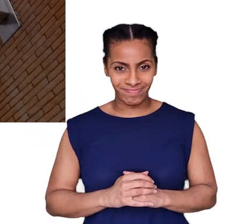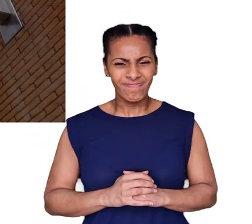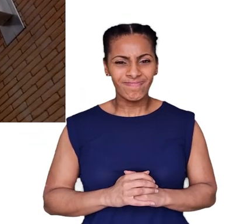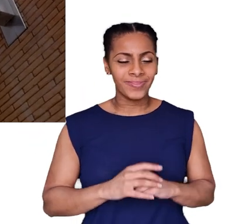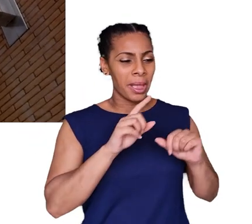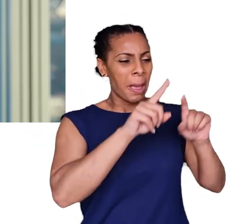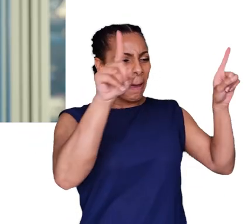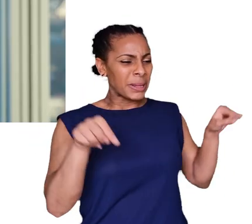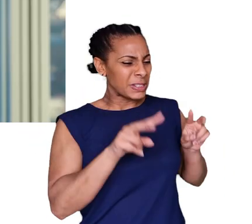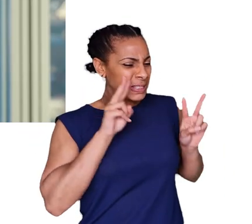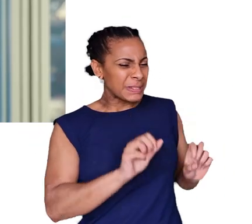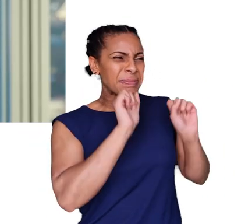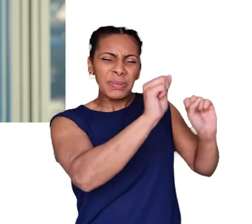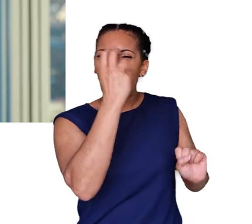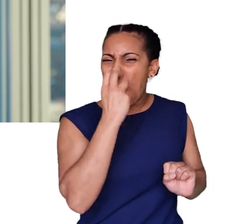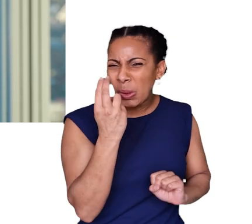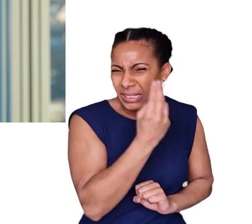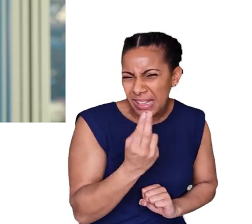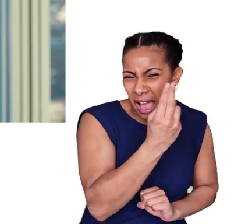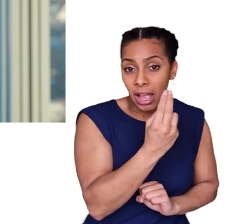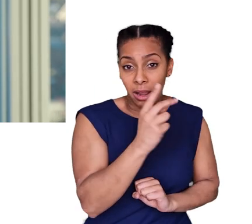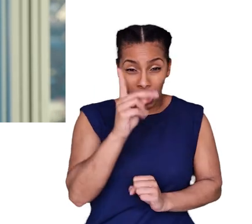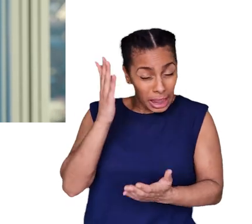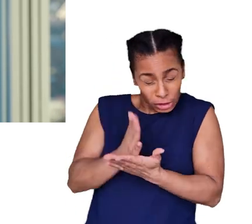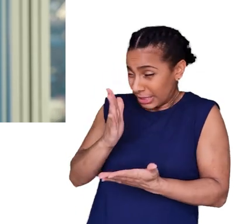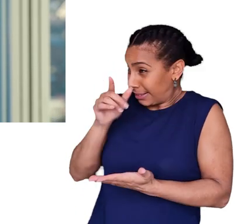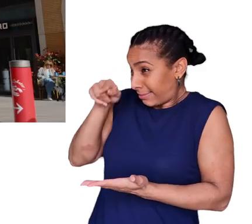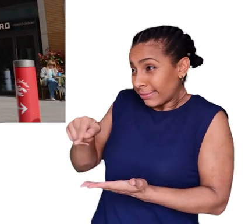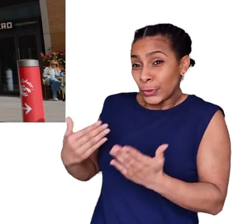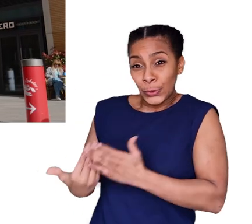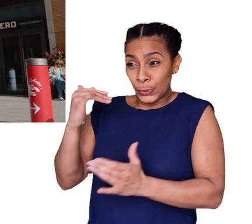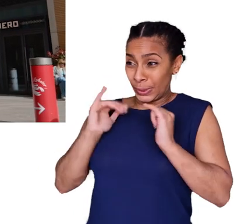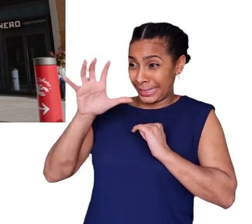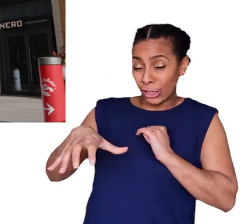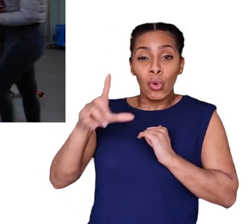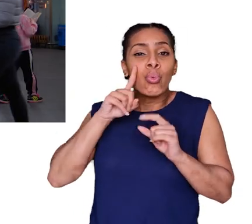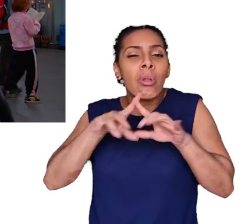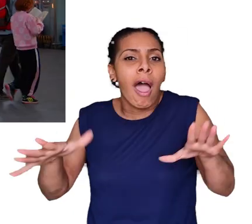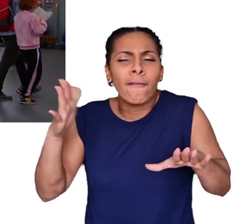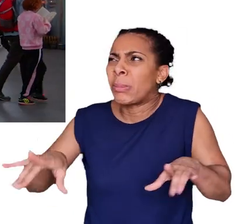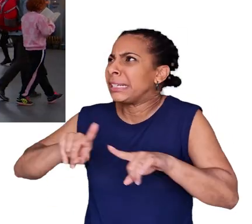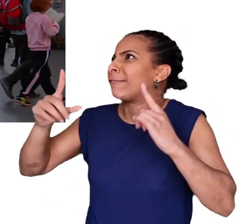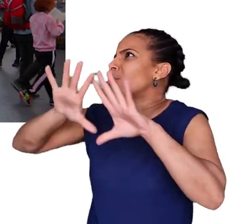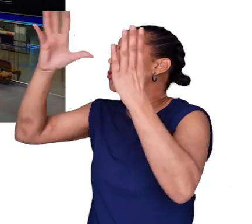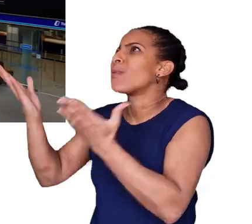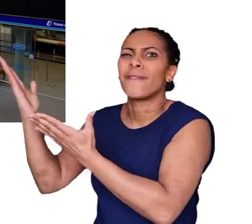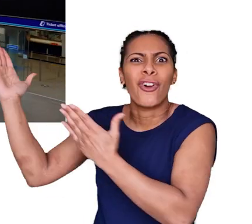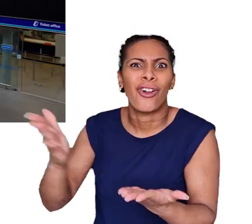I've seen pictures of the old design and legit, this new station looks like it came from a different universe.